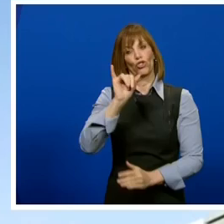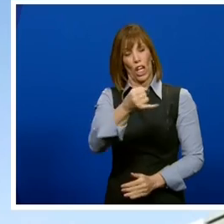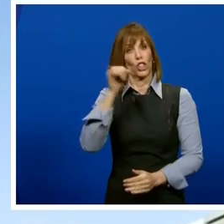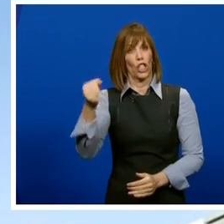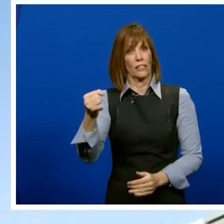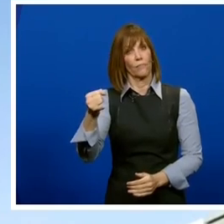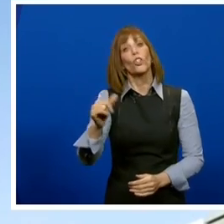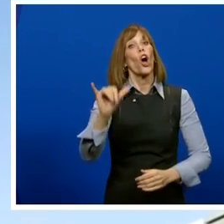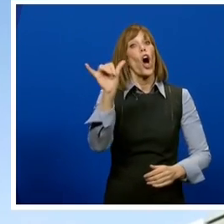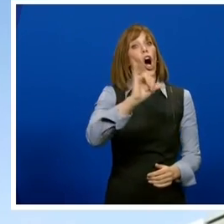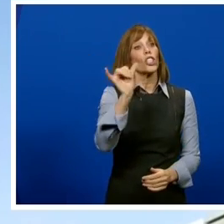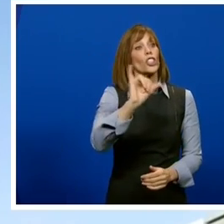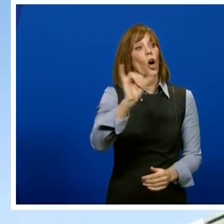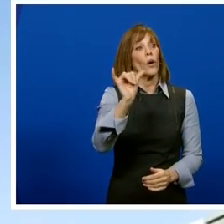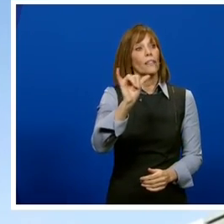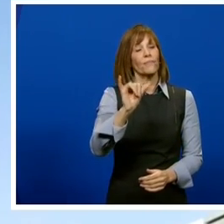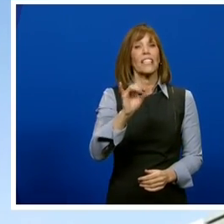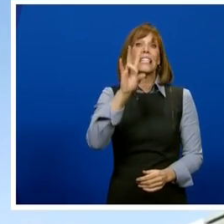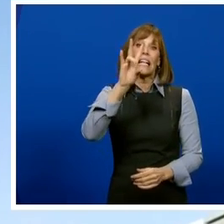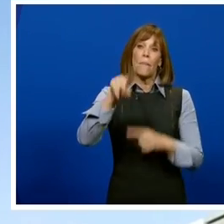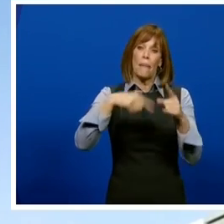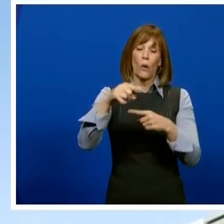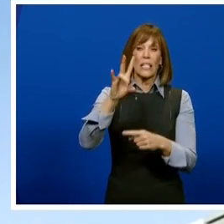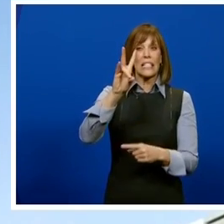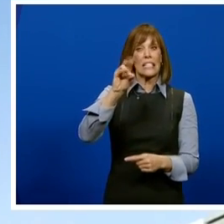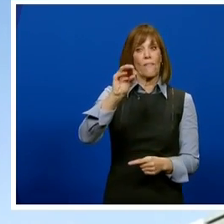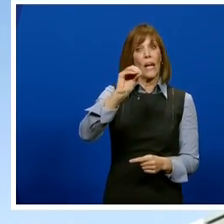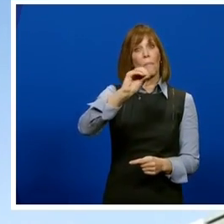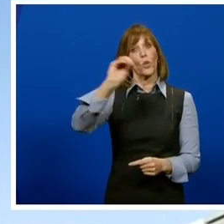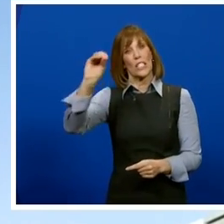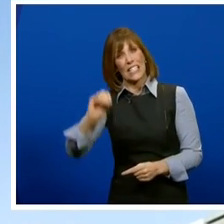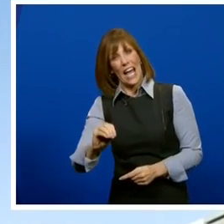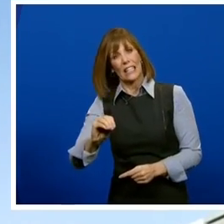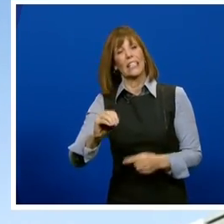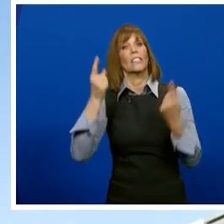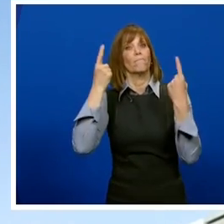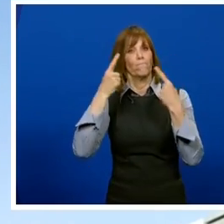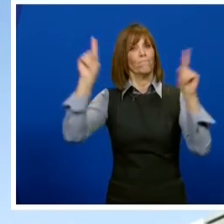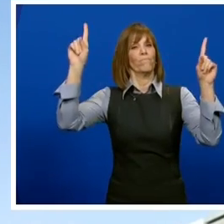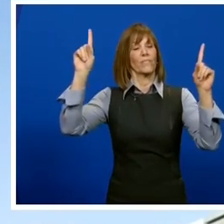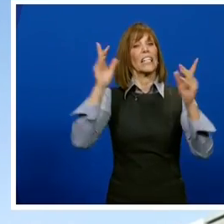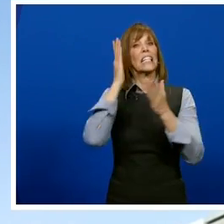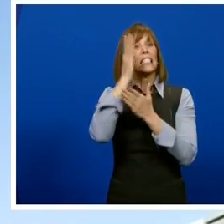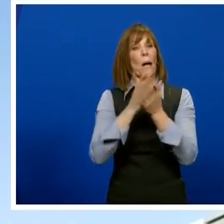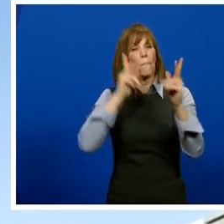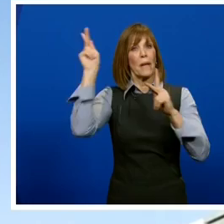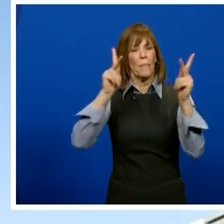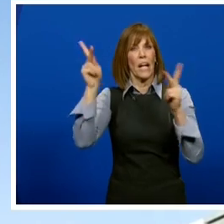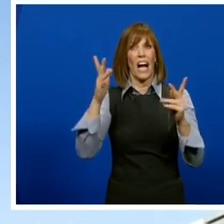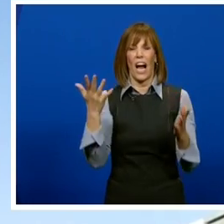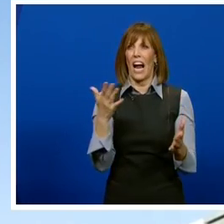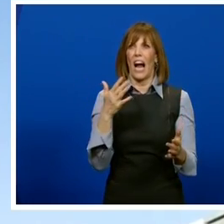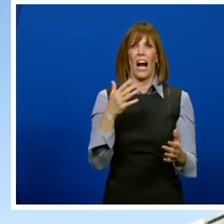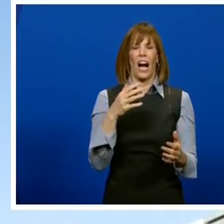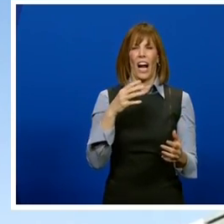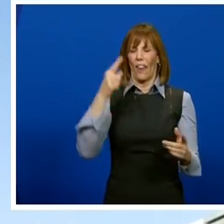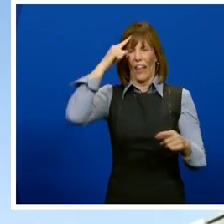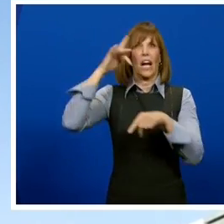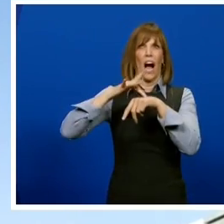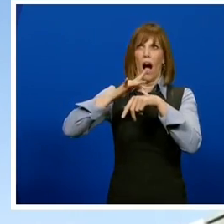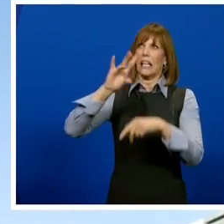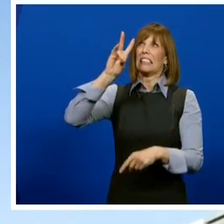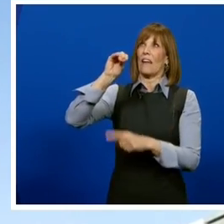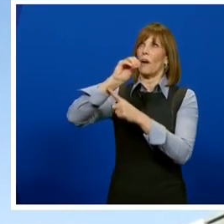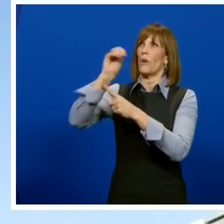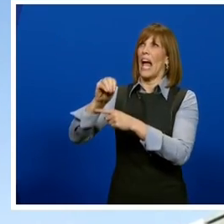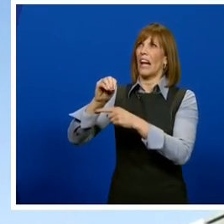this vaccine is about 70% effective. People have gotten caught up on that 70%